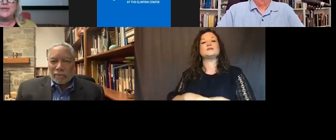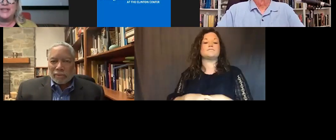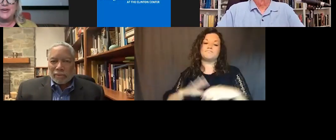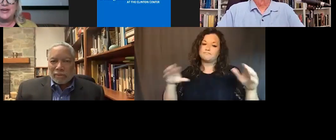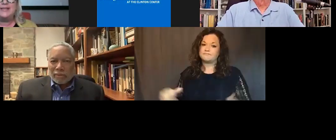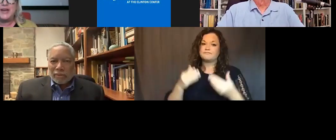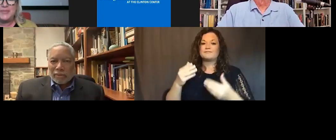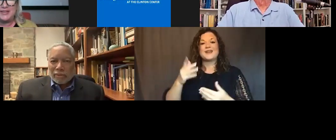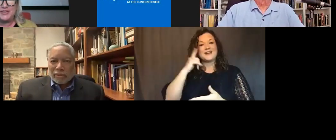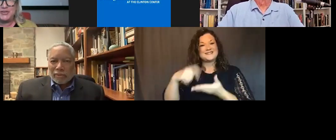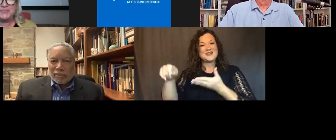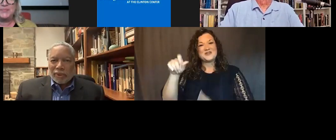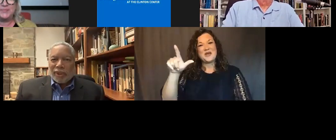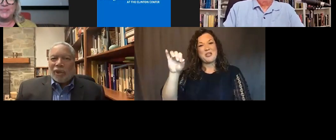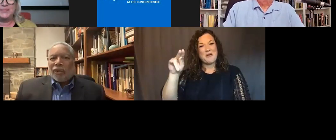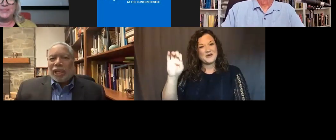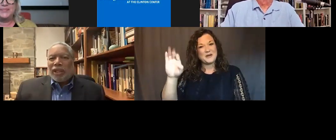Secretary, Lonnie Bunch.